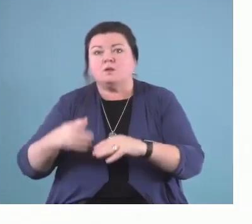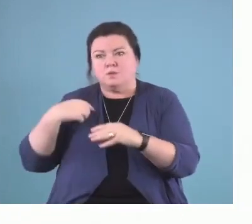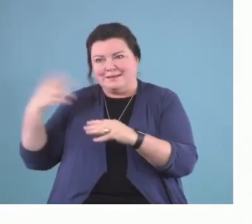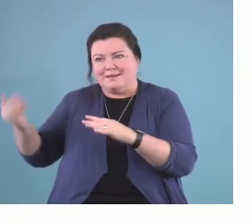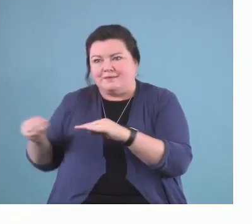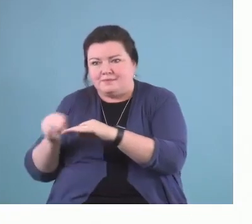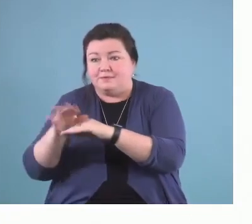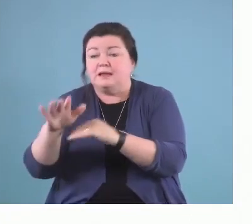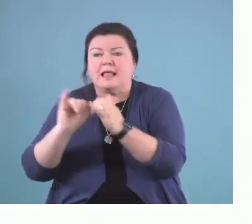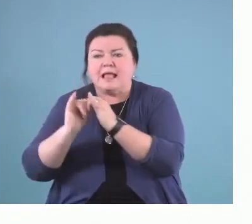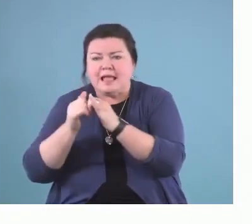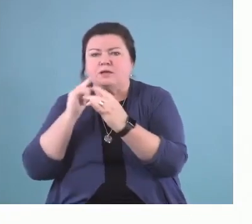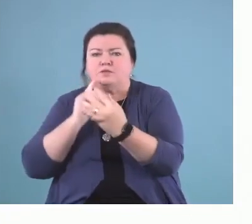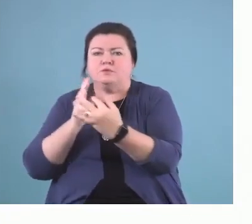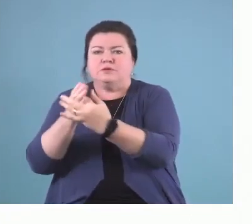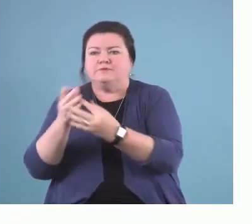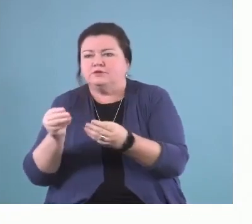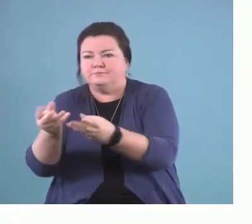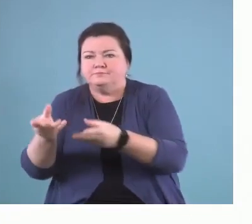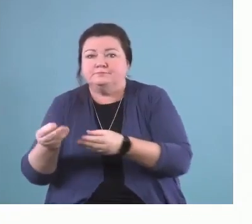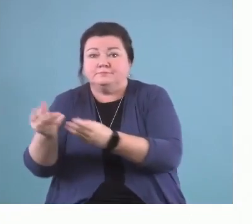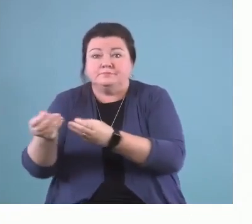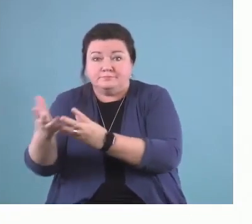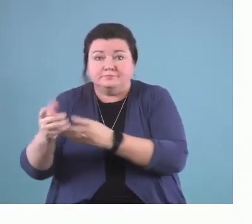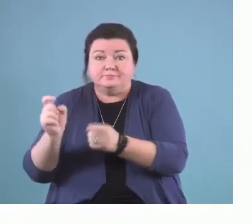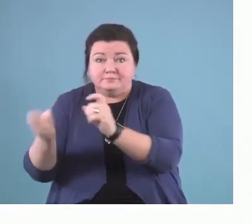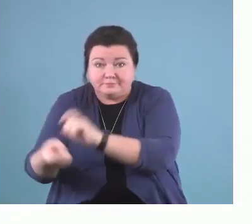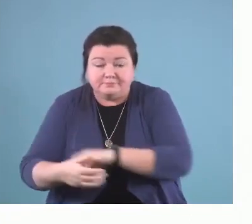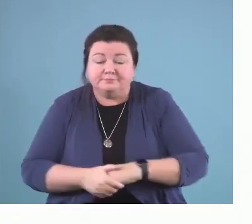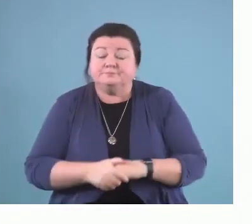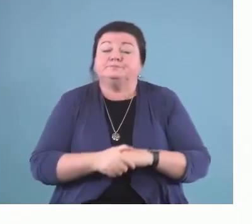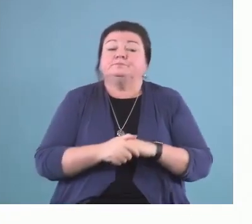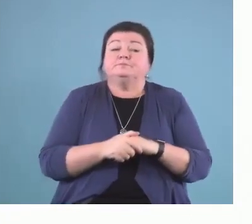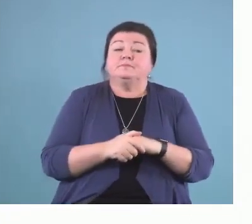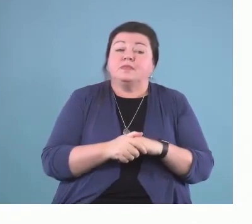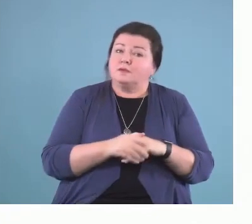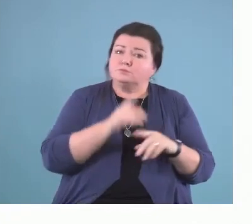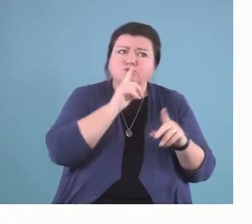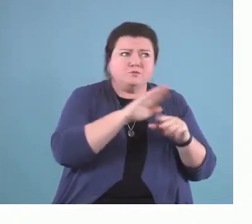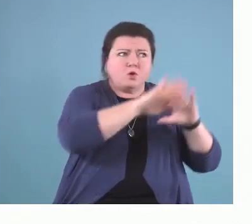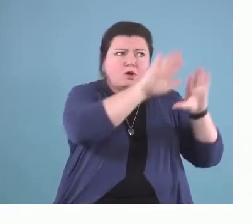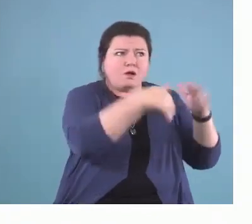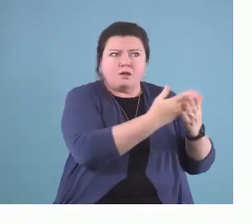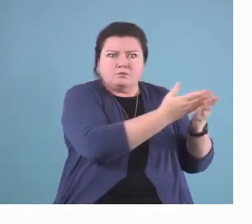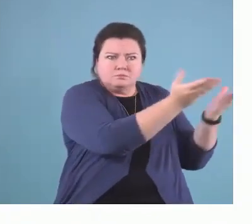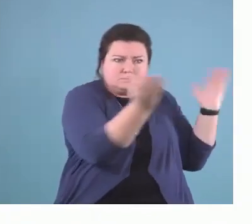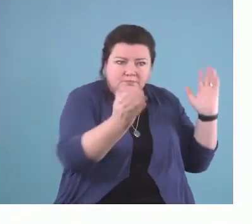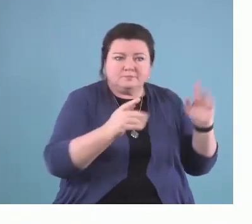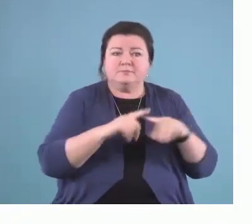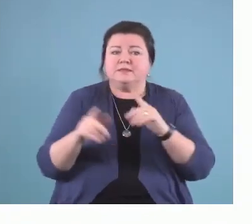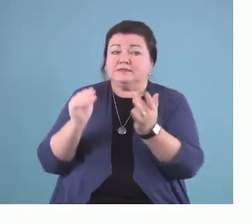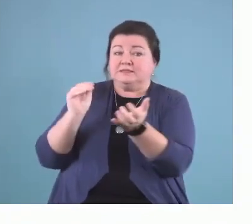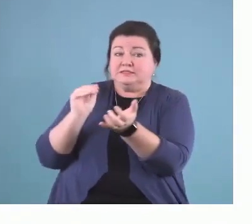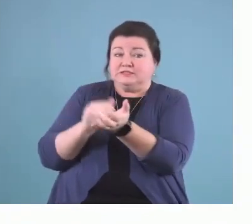So I would argue that this is true for any type of rehabilitation, even though this quote from Dr. King is about